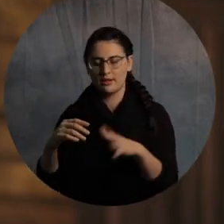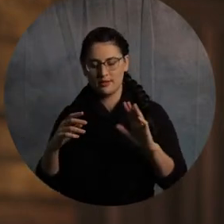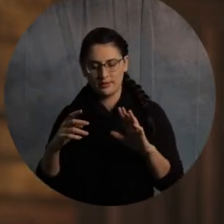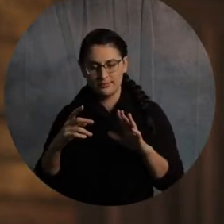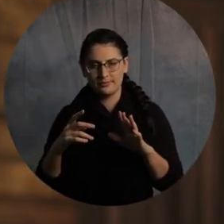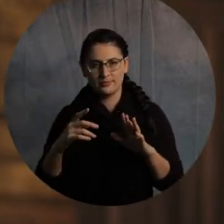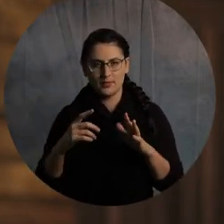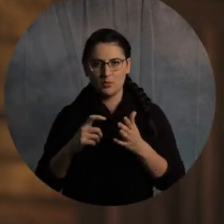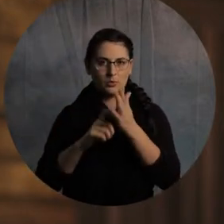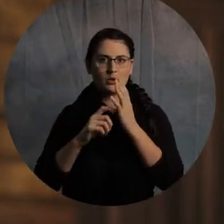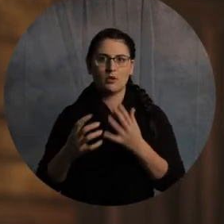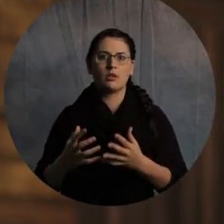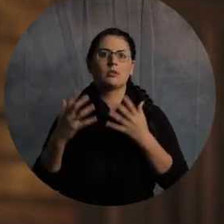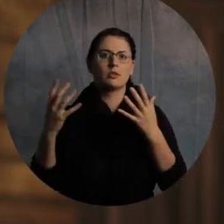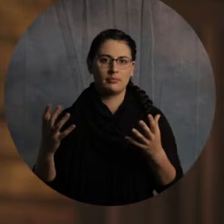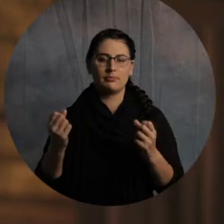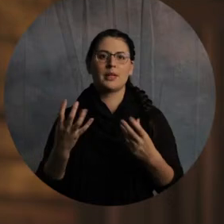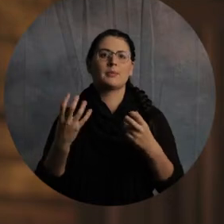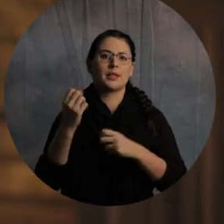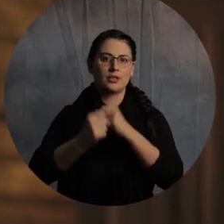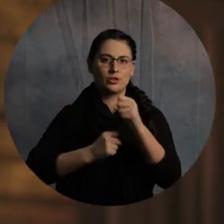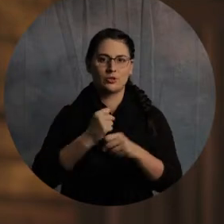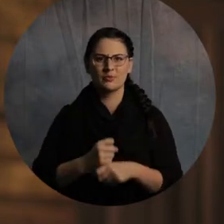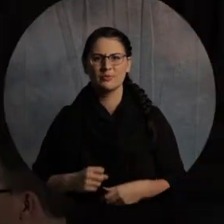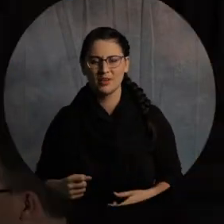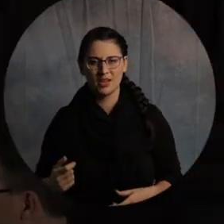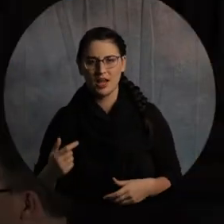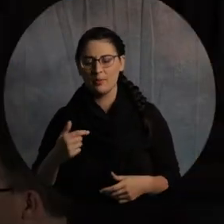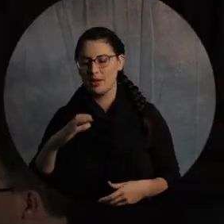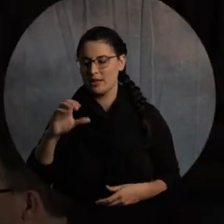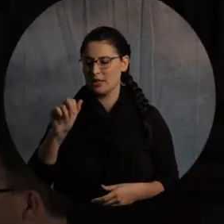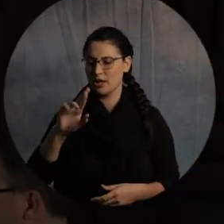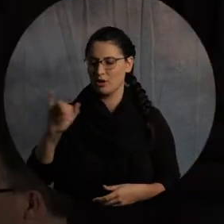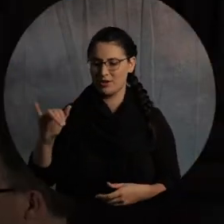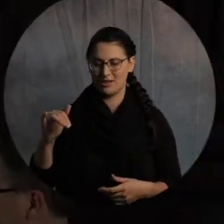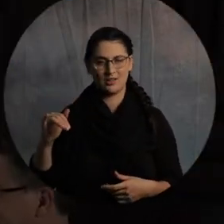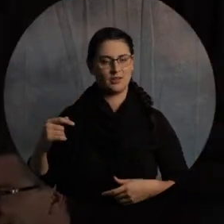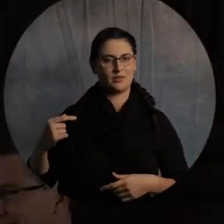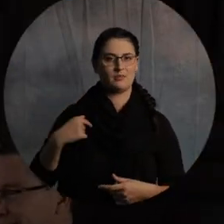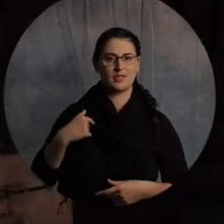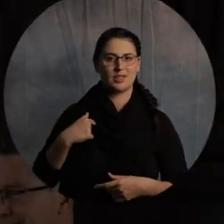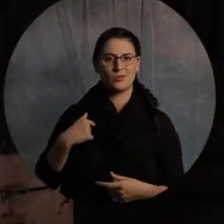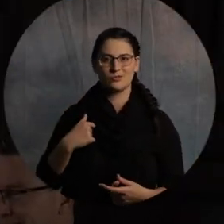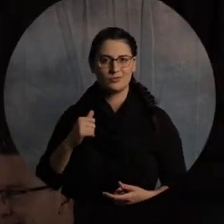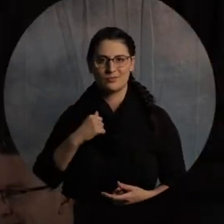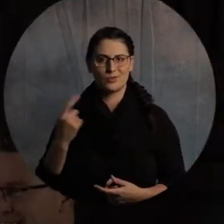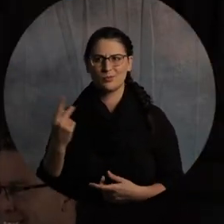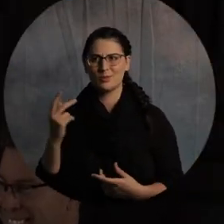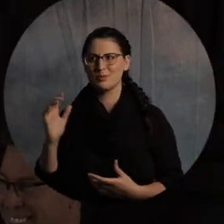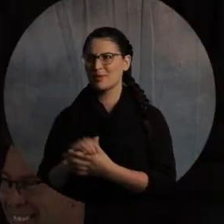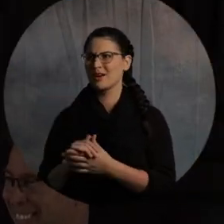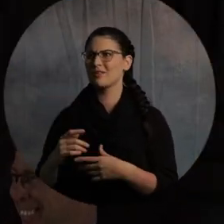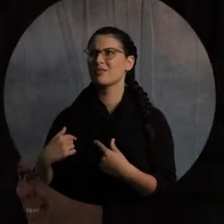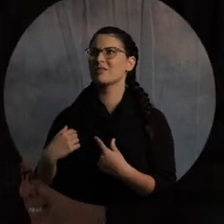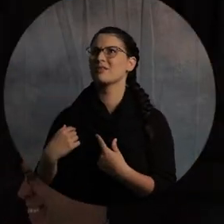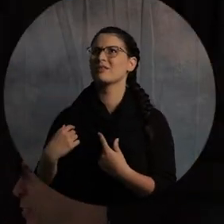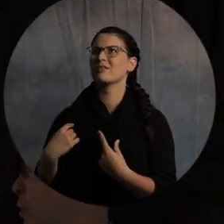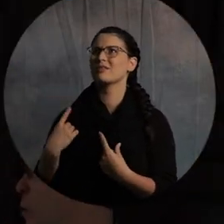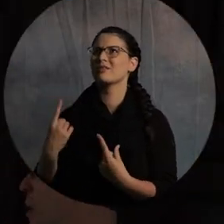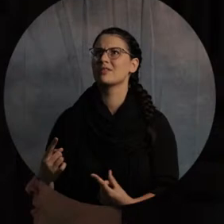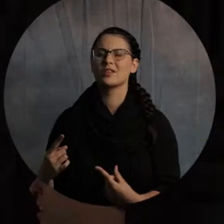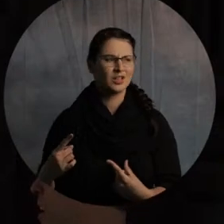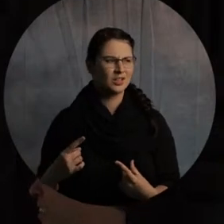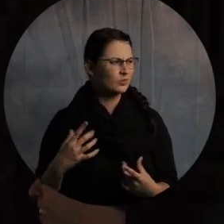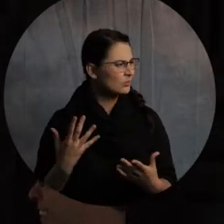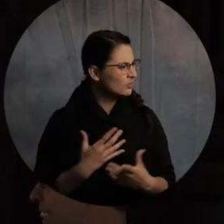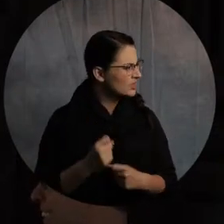this? This is 2020 as if you couldn't remember that year. Yeah. 20. Yeah. I'm trying to forget 2020. All right.